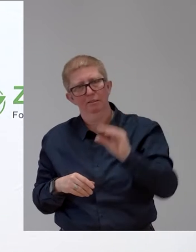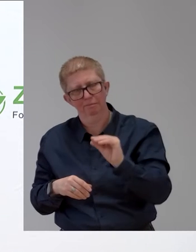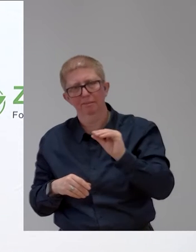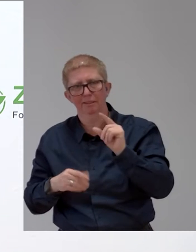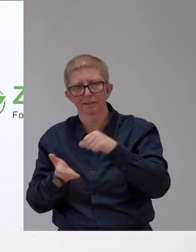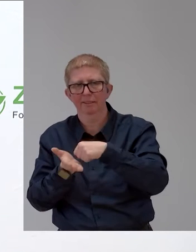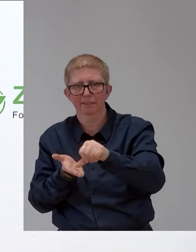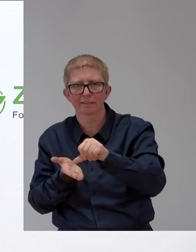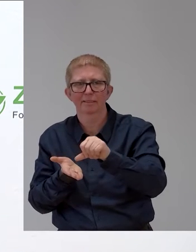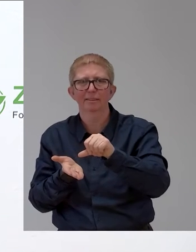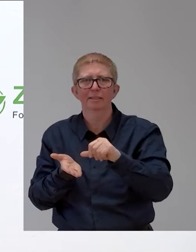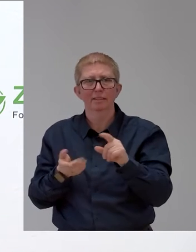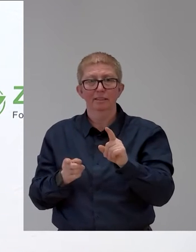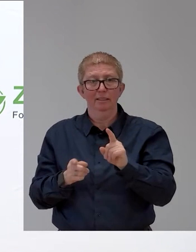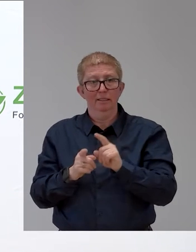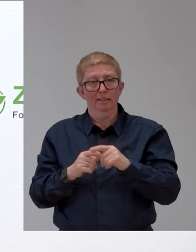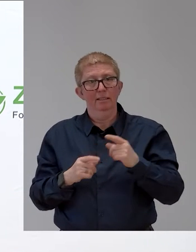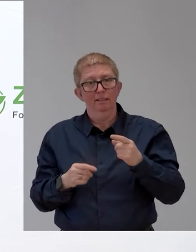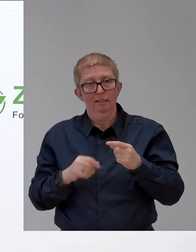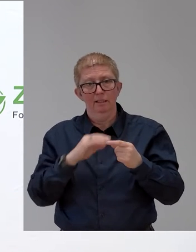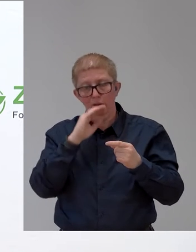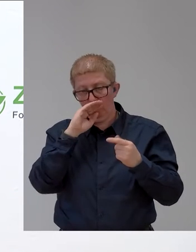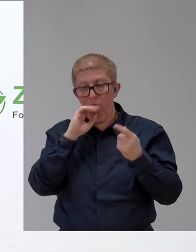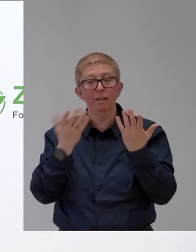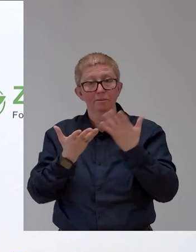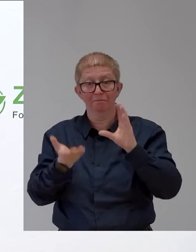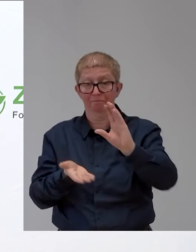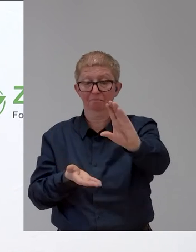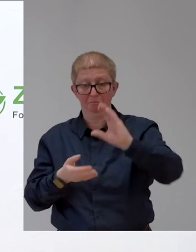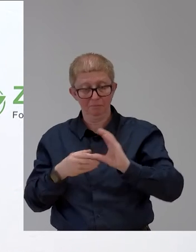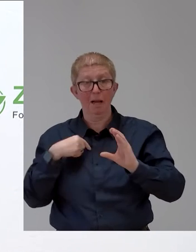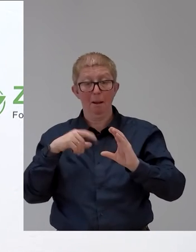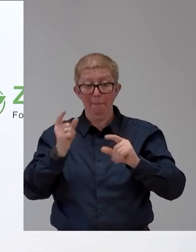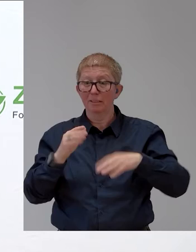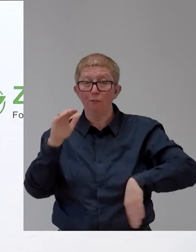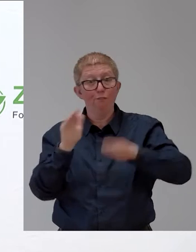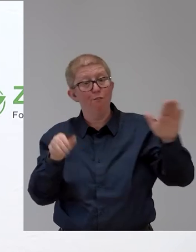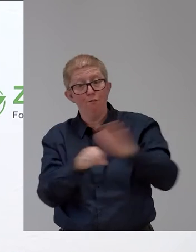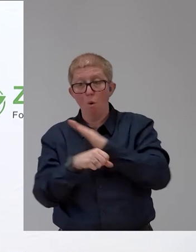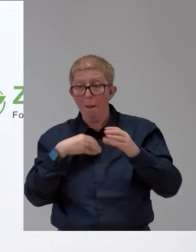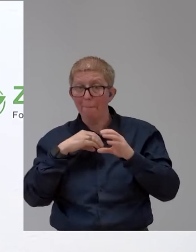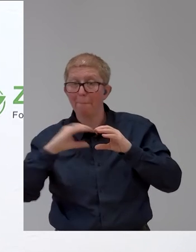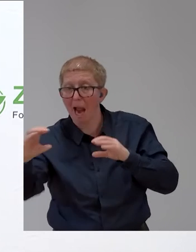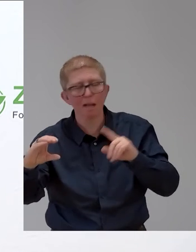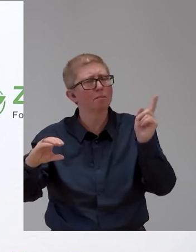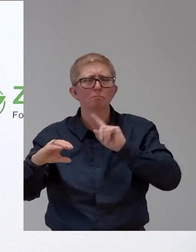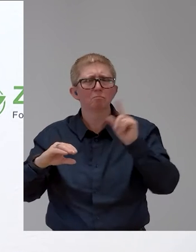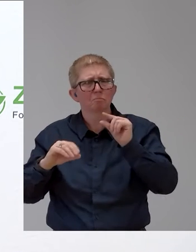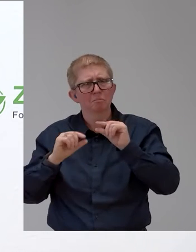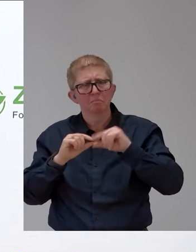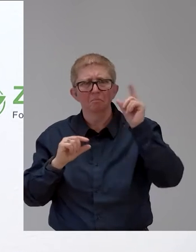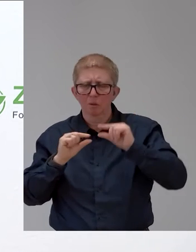return on capital. As you know, a loan consists of the land capital plus interest and fees.